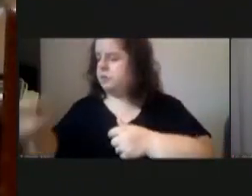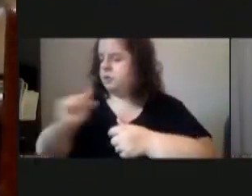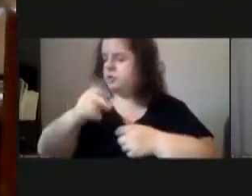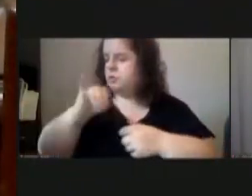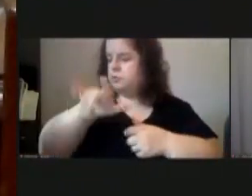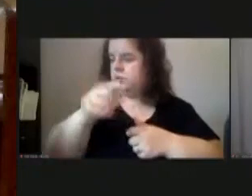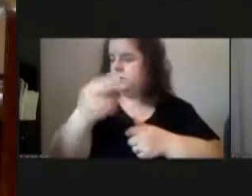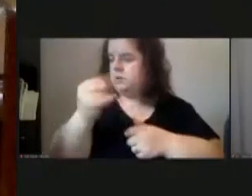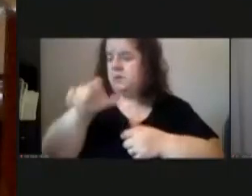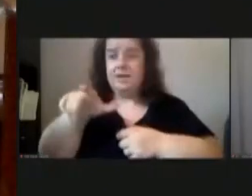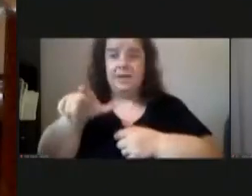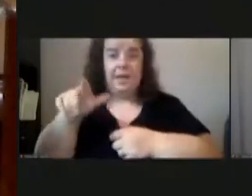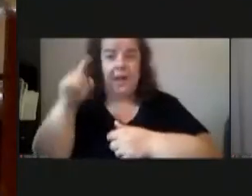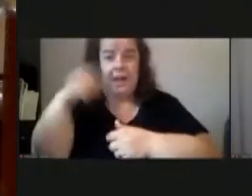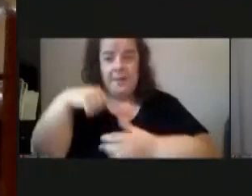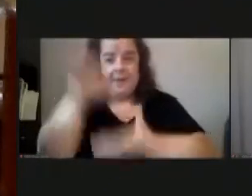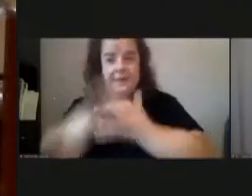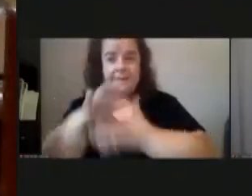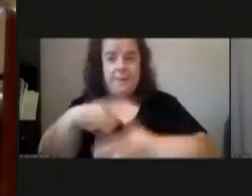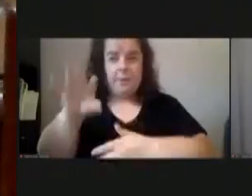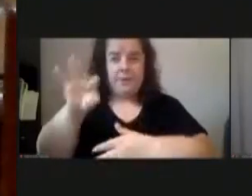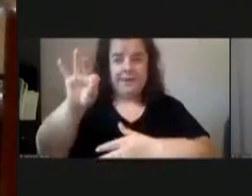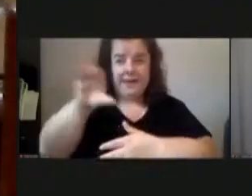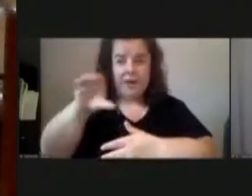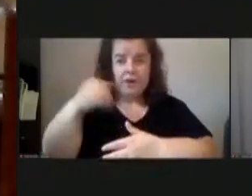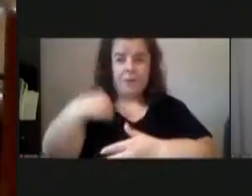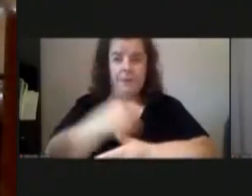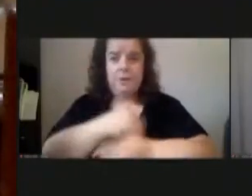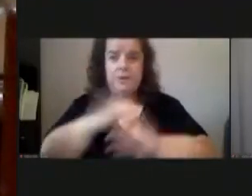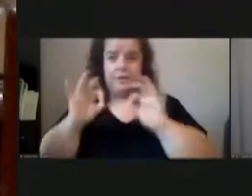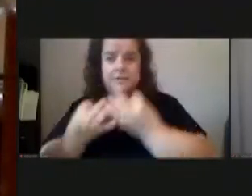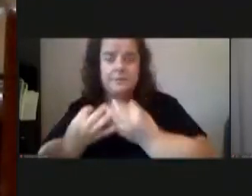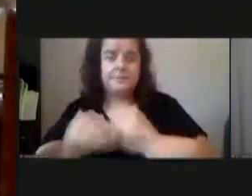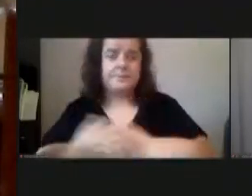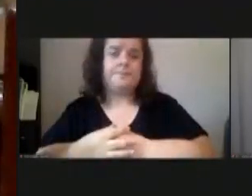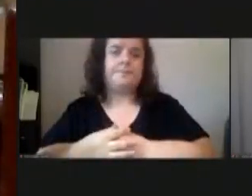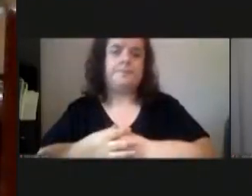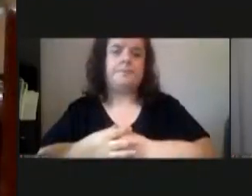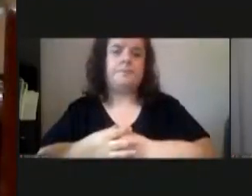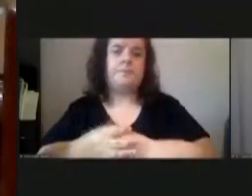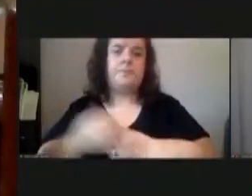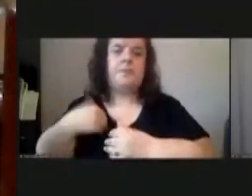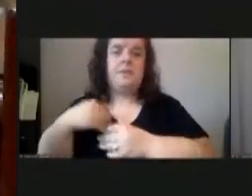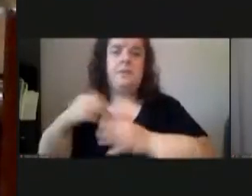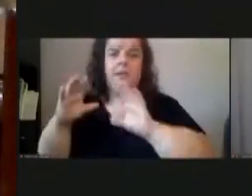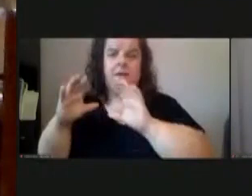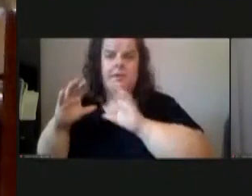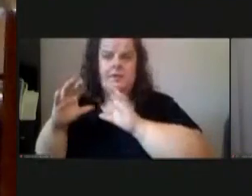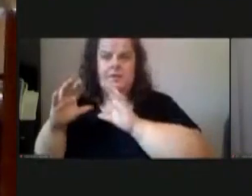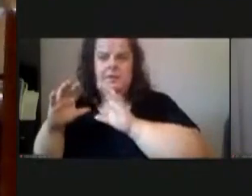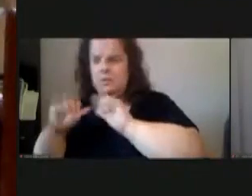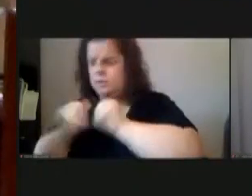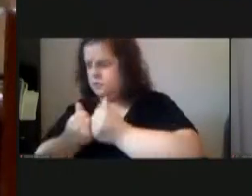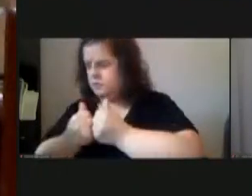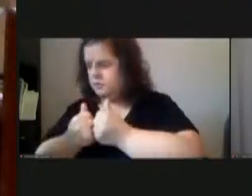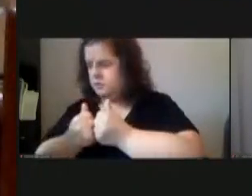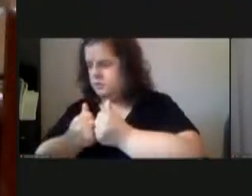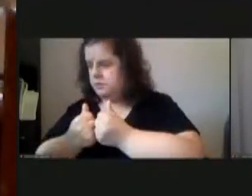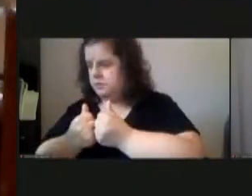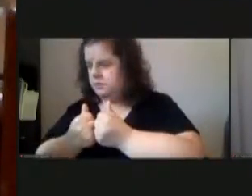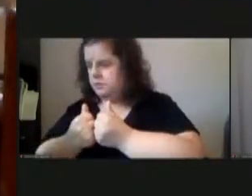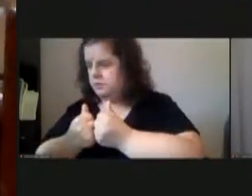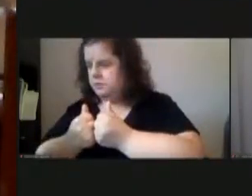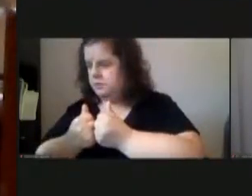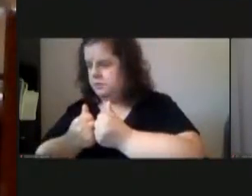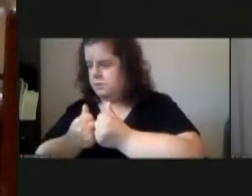900 members families and there was an an association i believe it might be there in your district a flag football league that